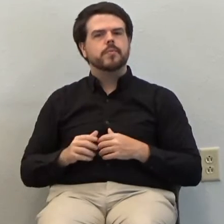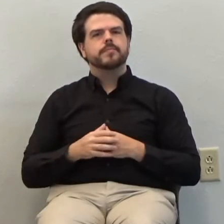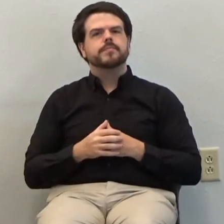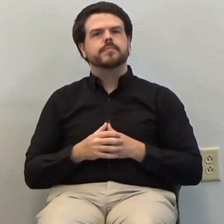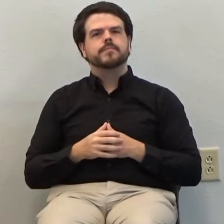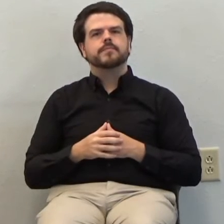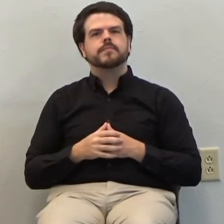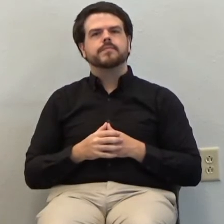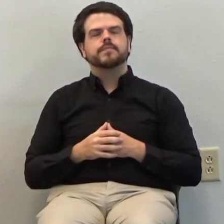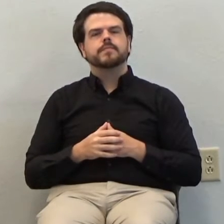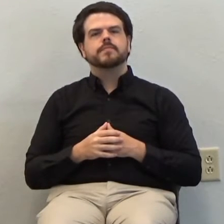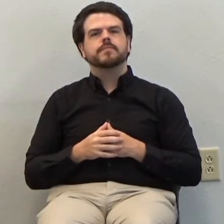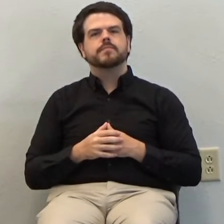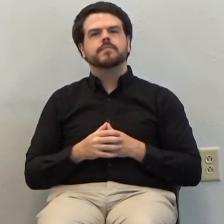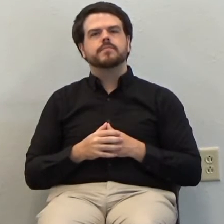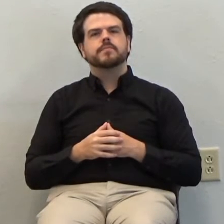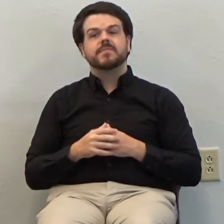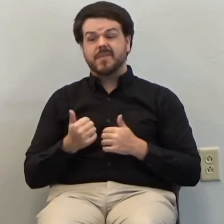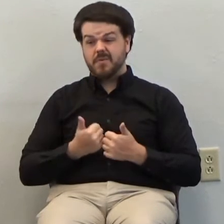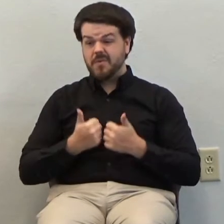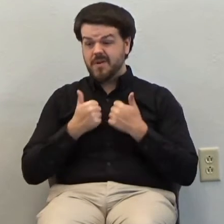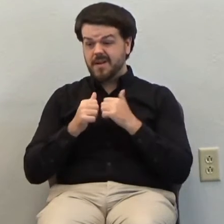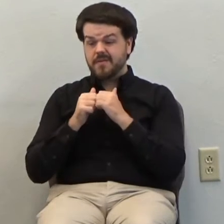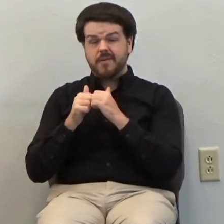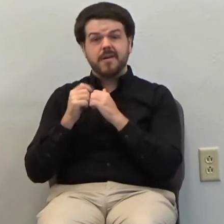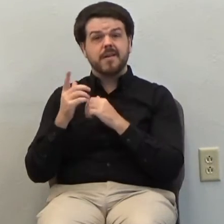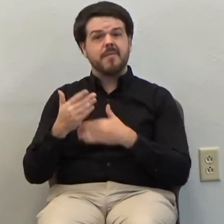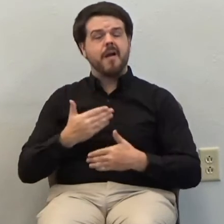And we will live with Him in happiness.